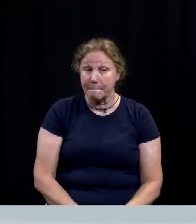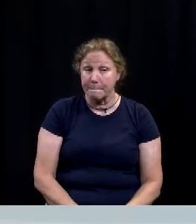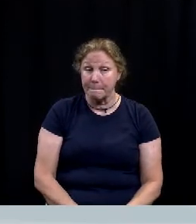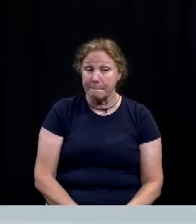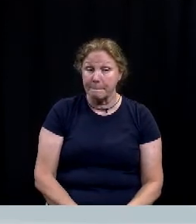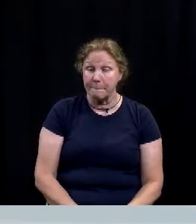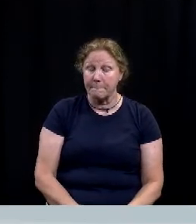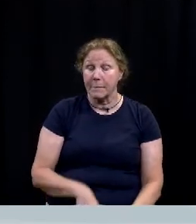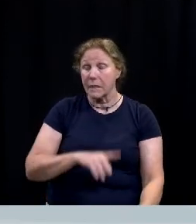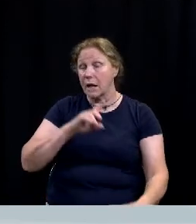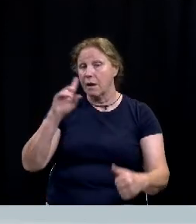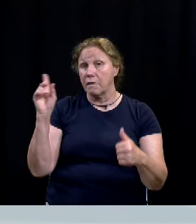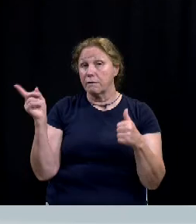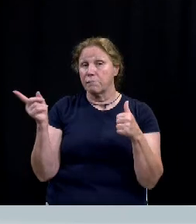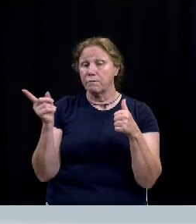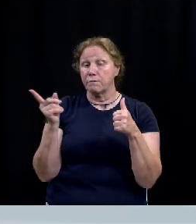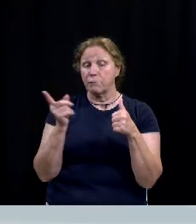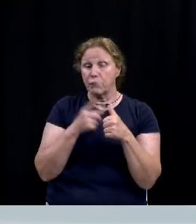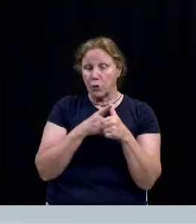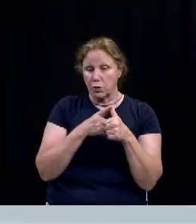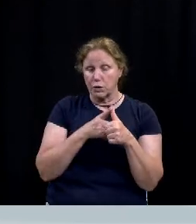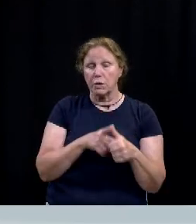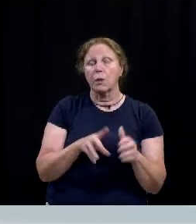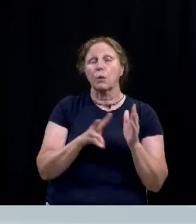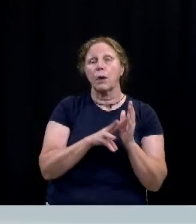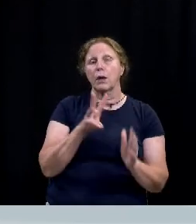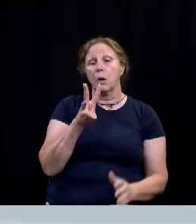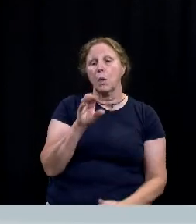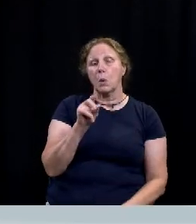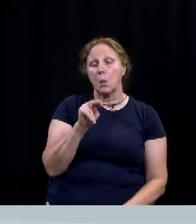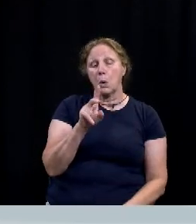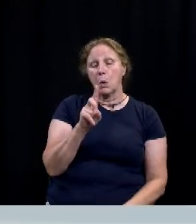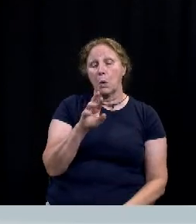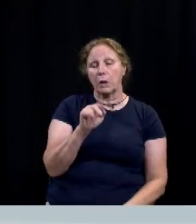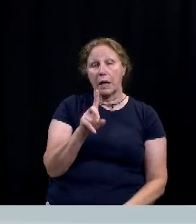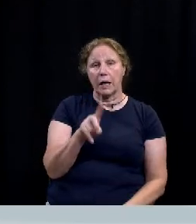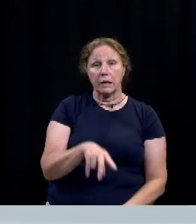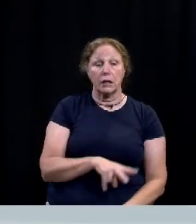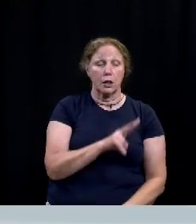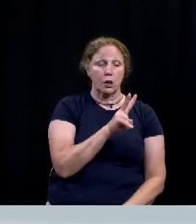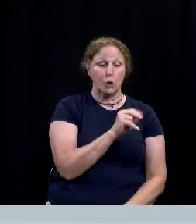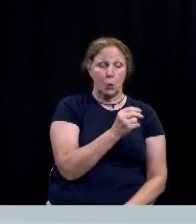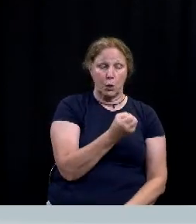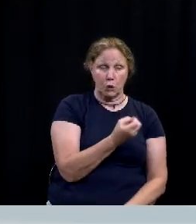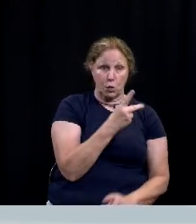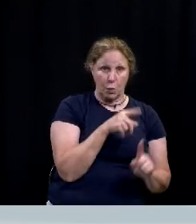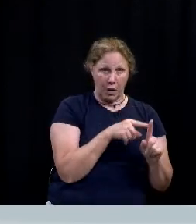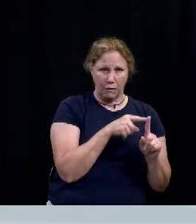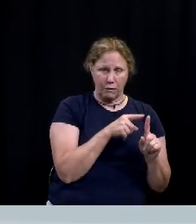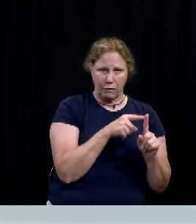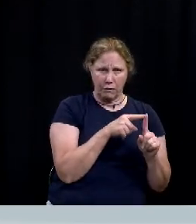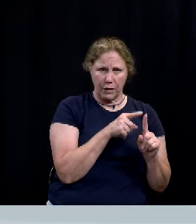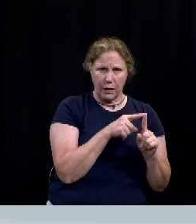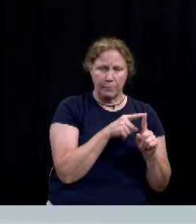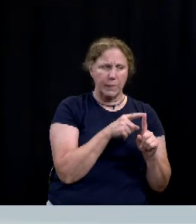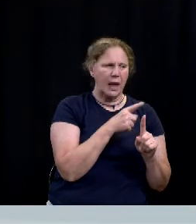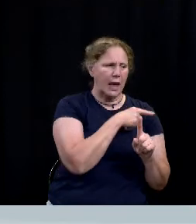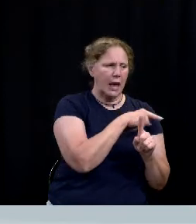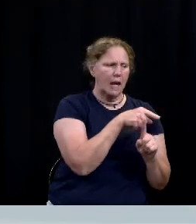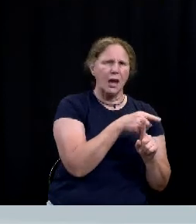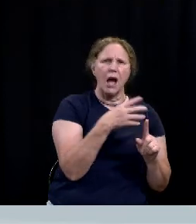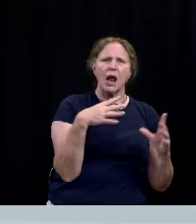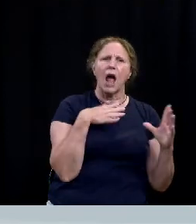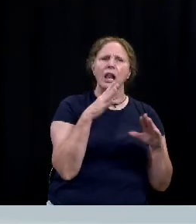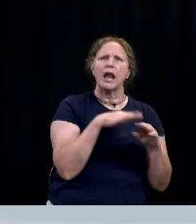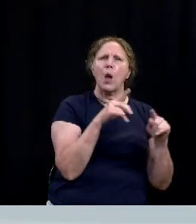first off um the history of waco wonderland um back in 2012 we came to an end of a run of an event called holiday on